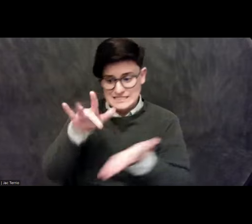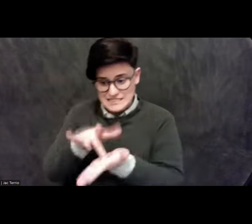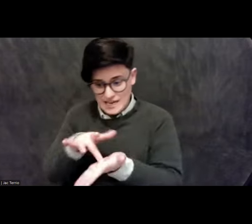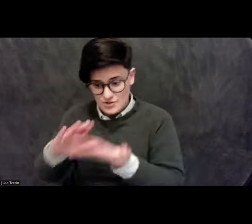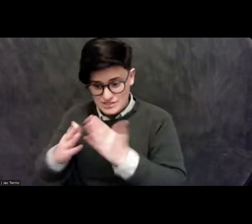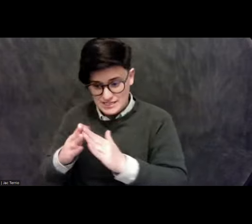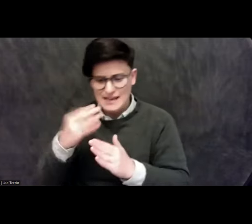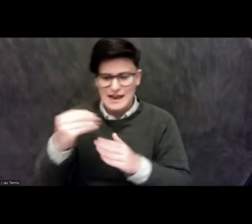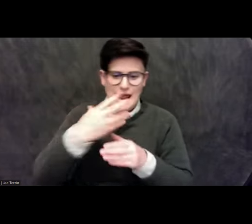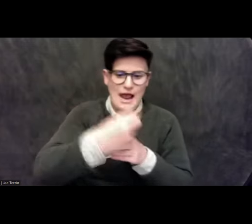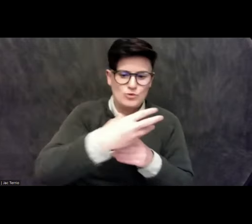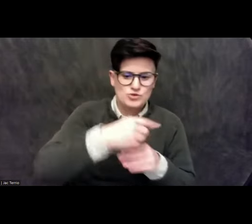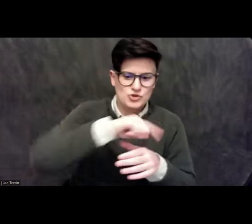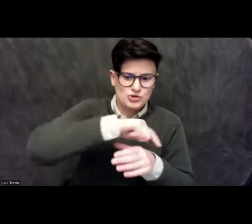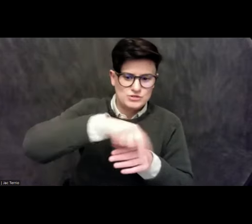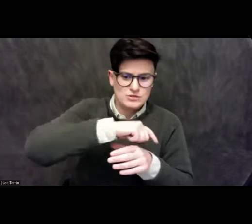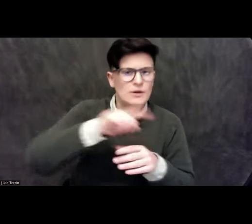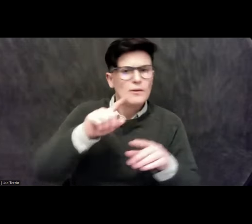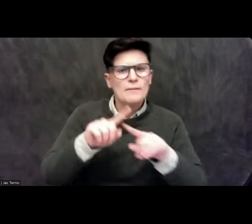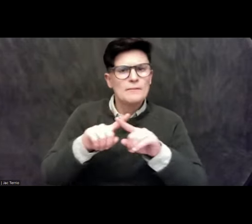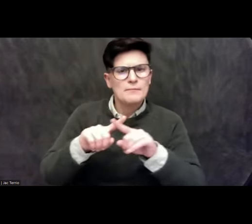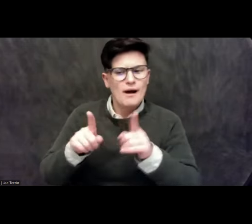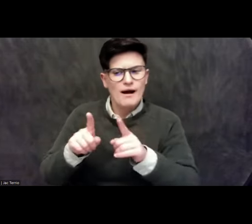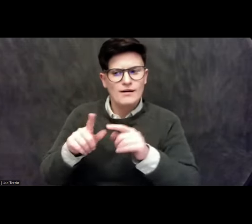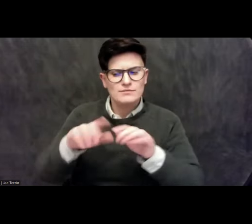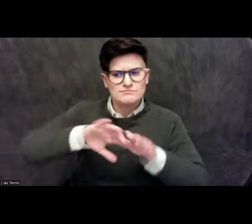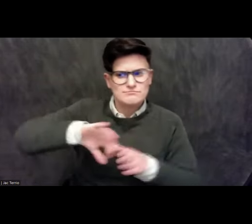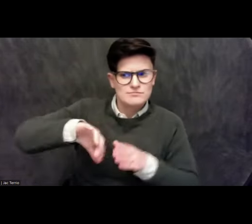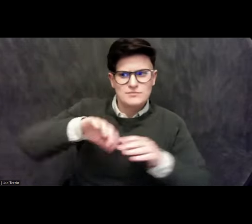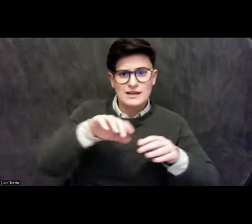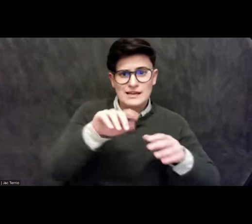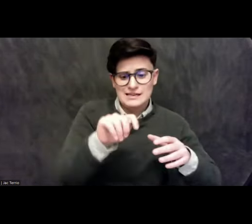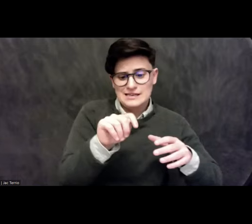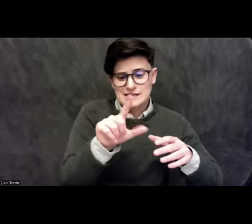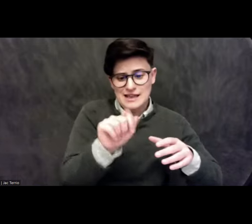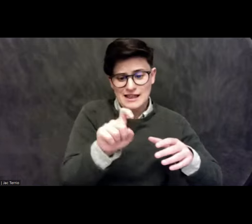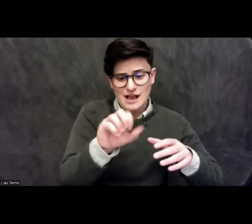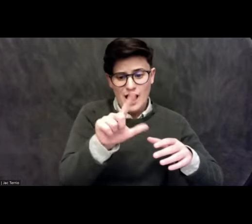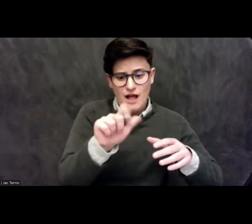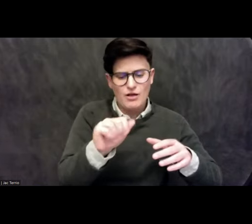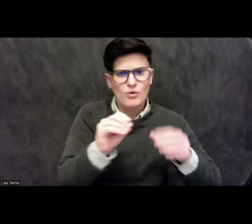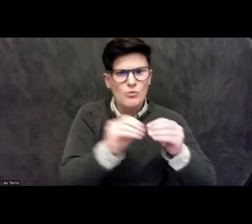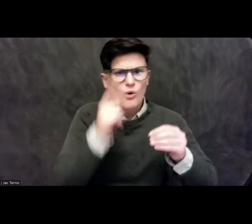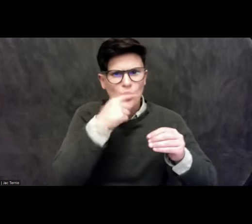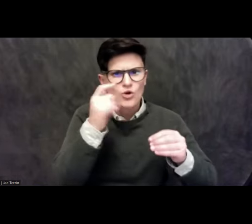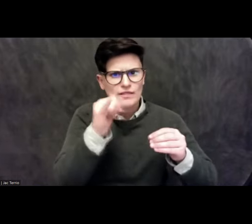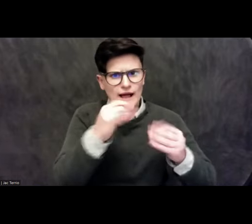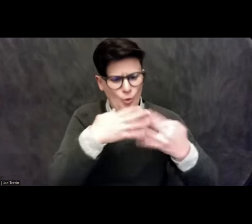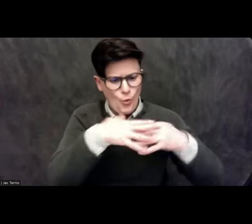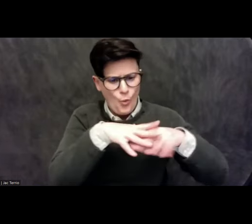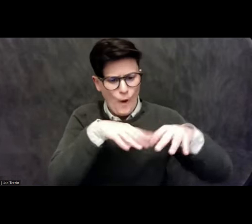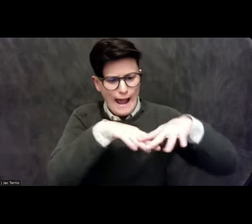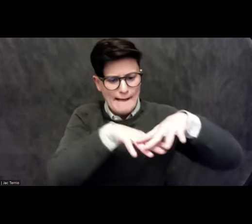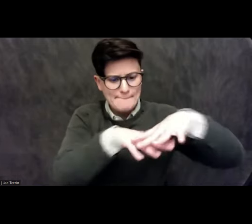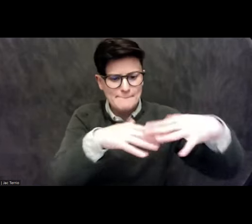Tlaxcala, it, you know, looks like this web of terraces and distributed plazas. So yeah,